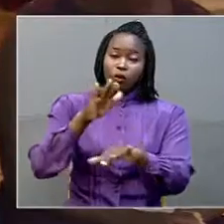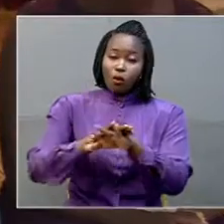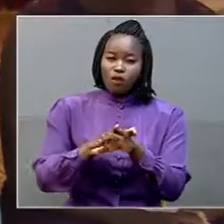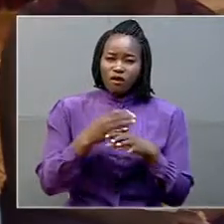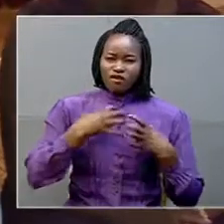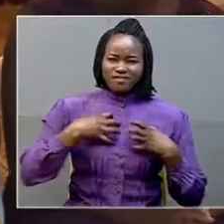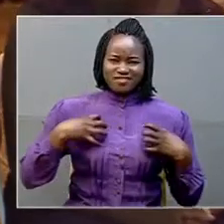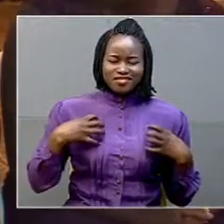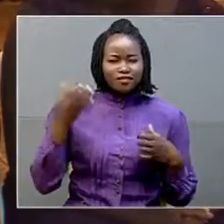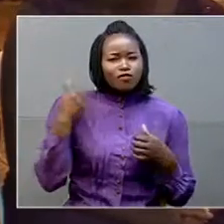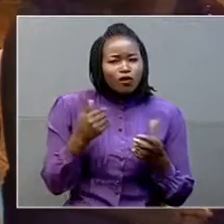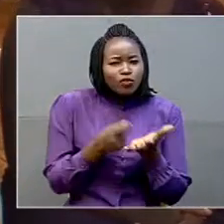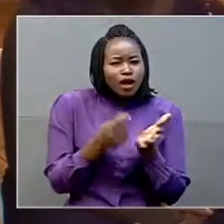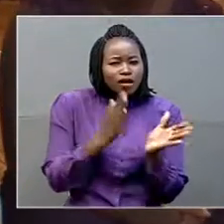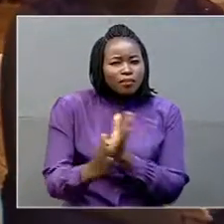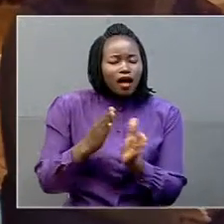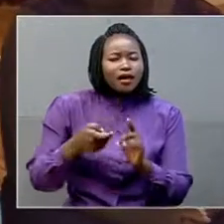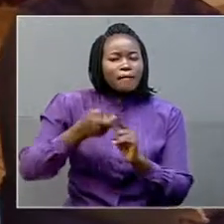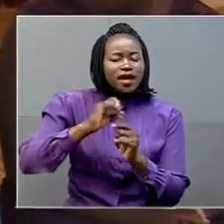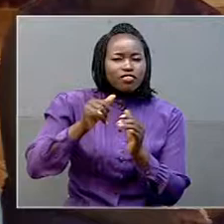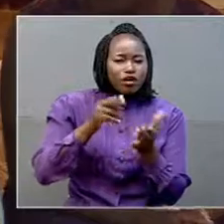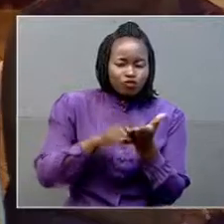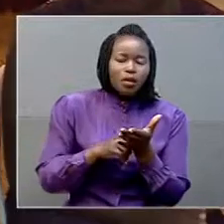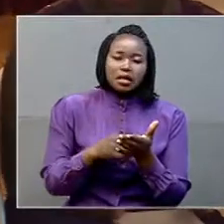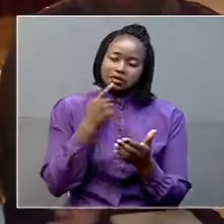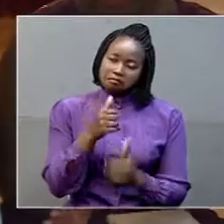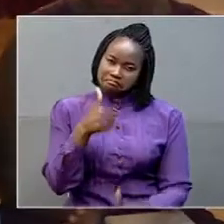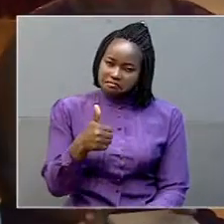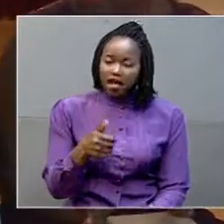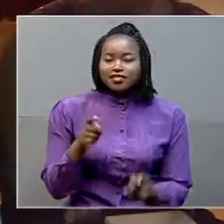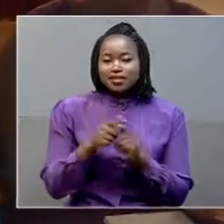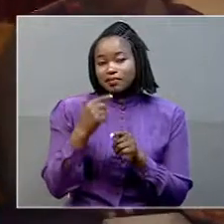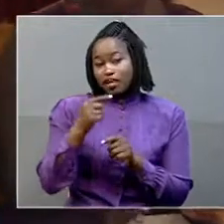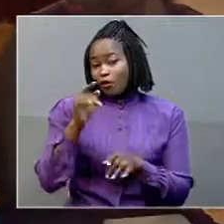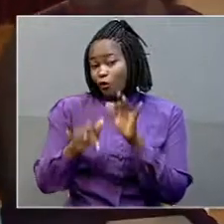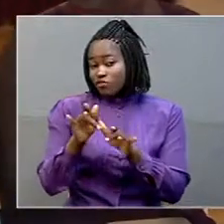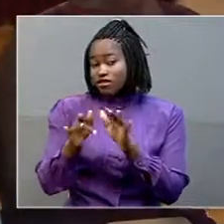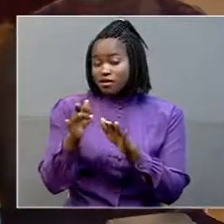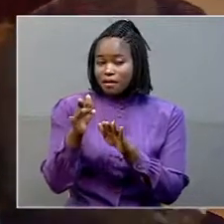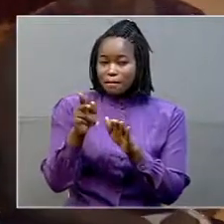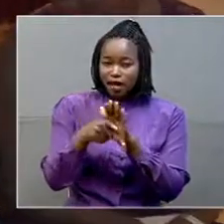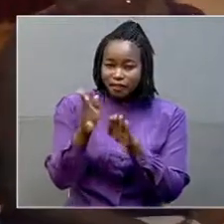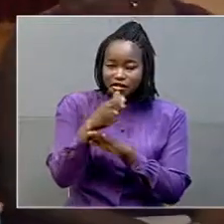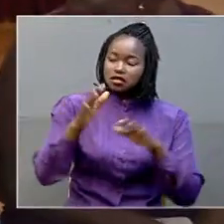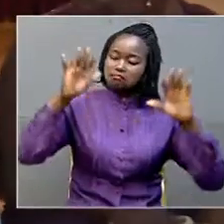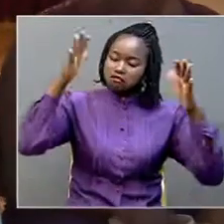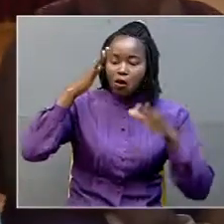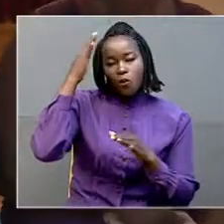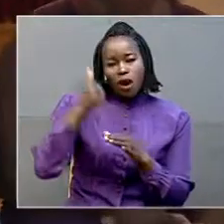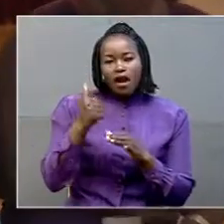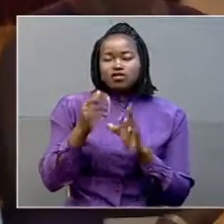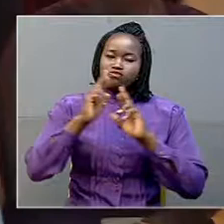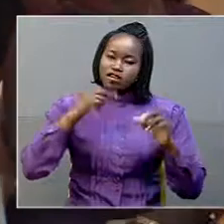Uganda hosted in June. She also commended the Office of the Prime Minister for its commitment to working with the development